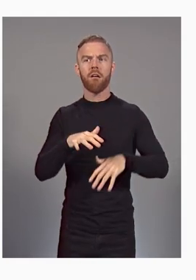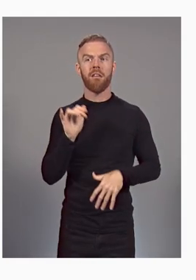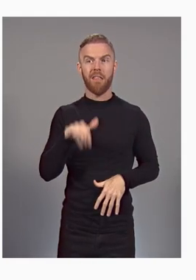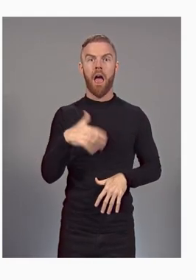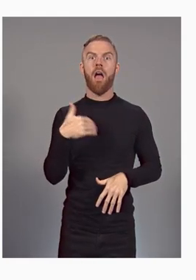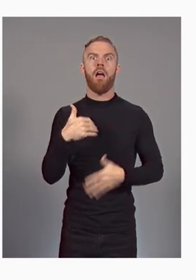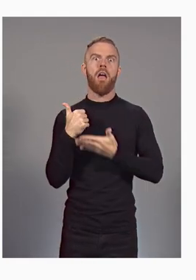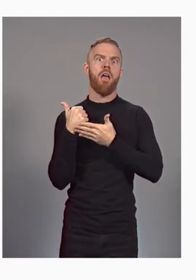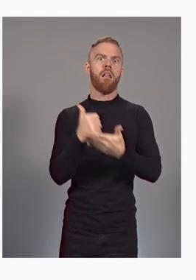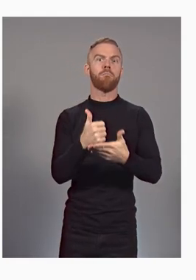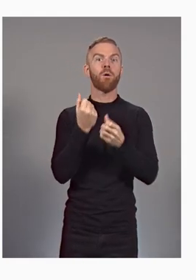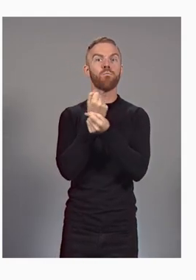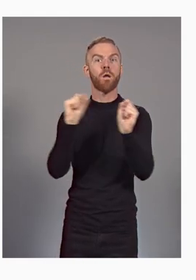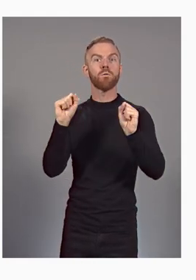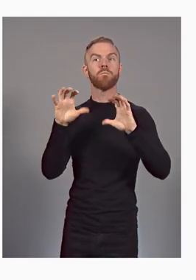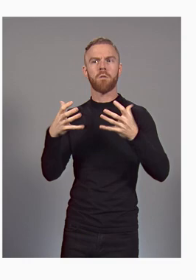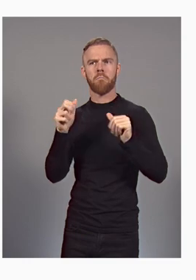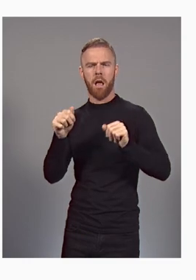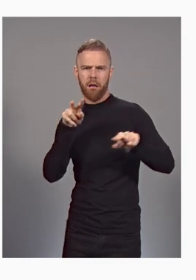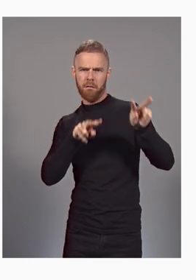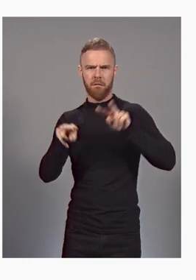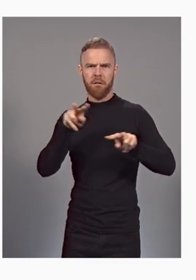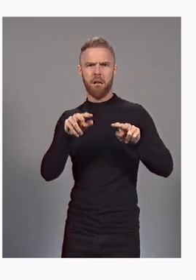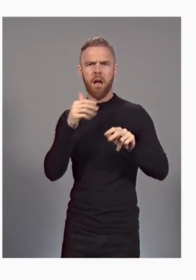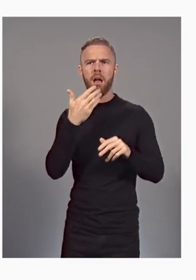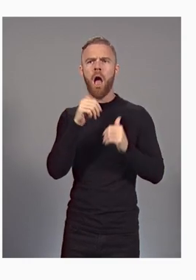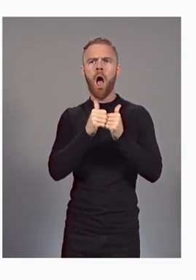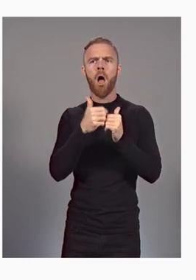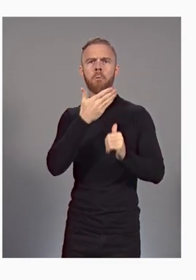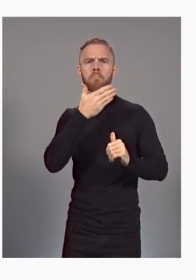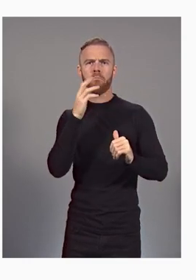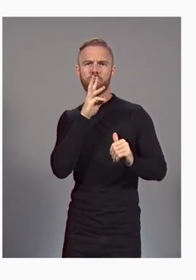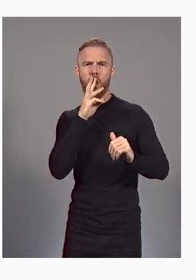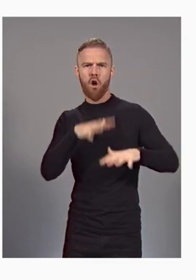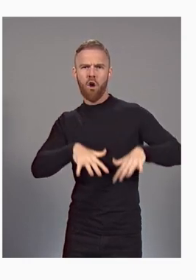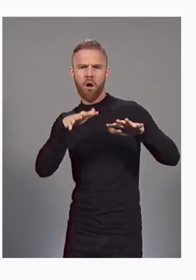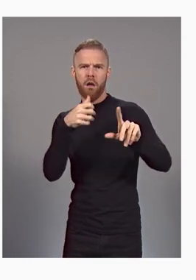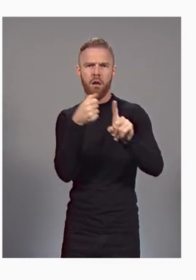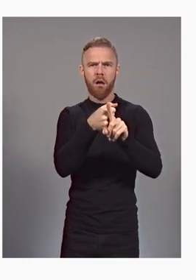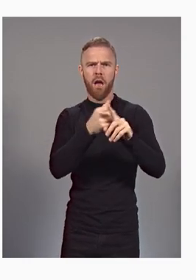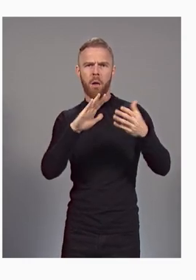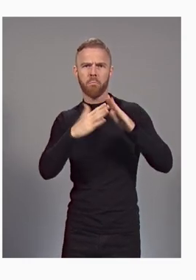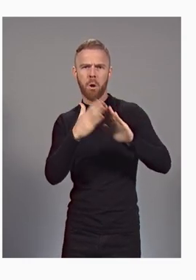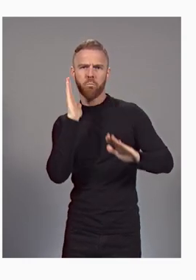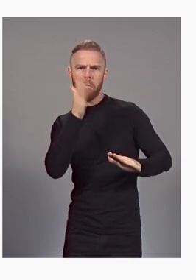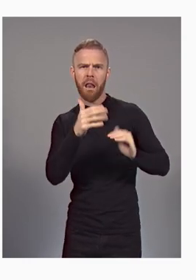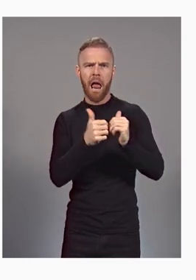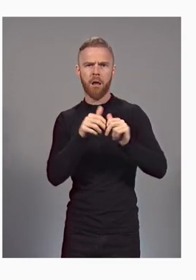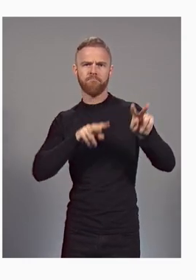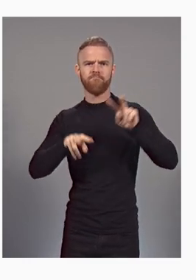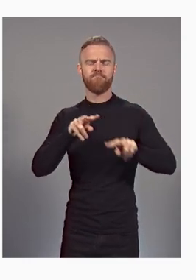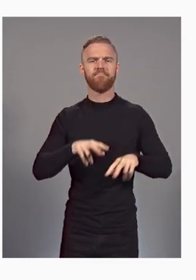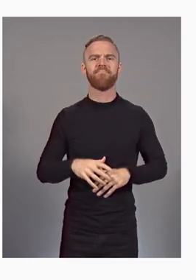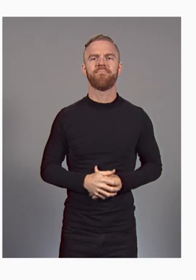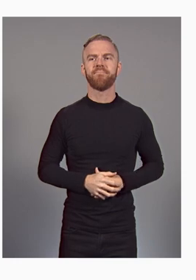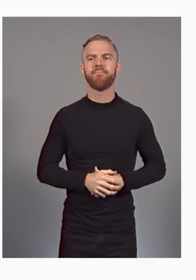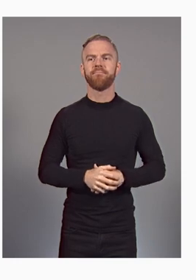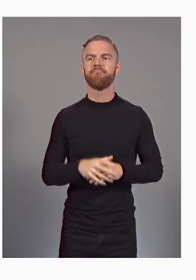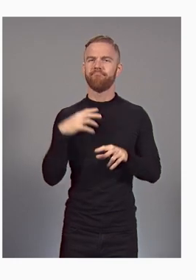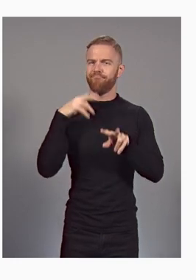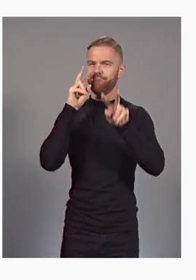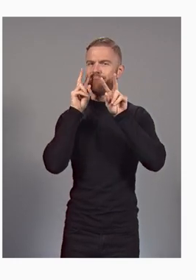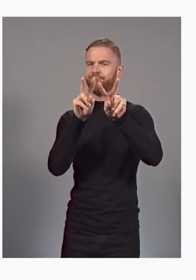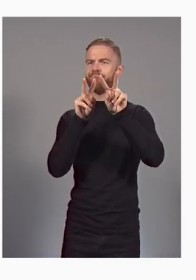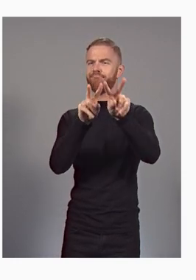groups anticipate the impact of flooding to better protect communities. Looking ahead, there is a new frontier of